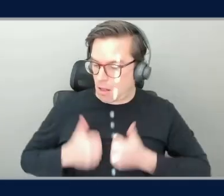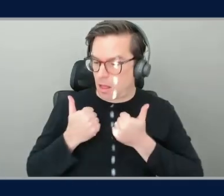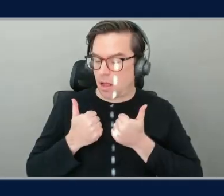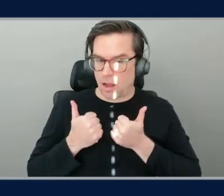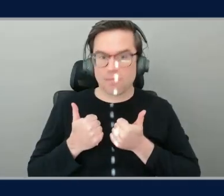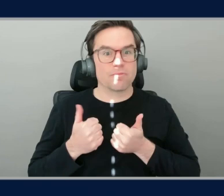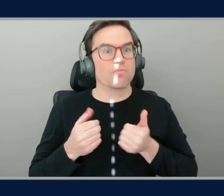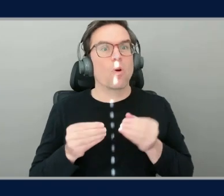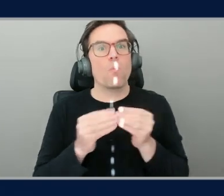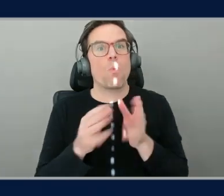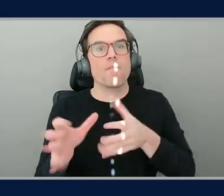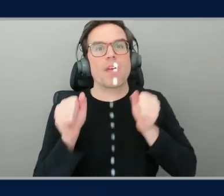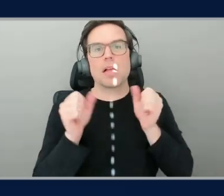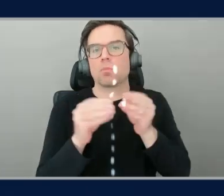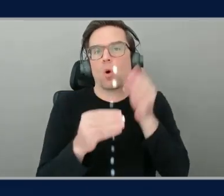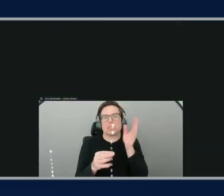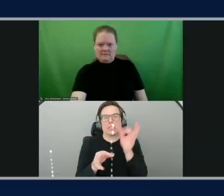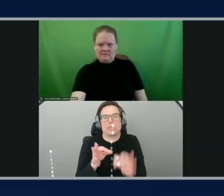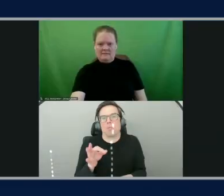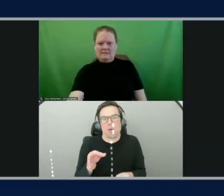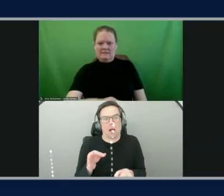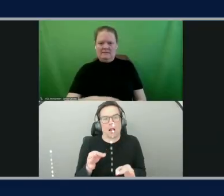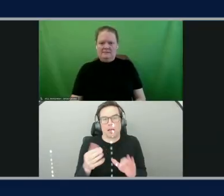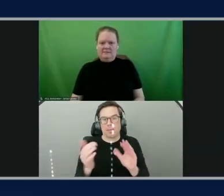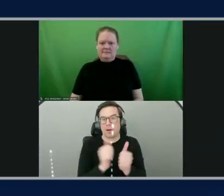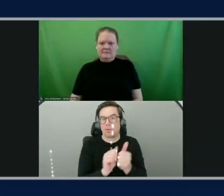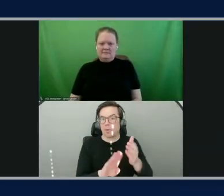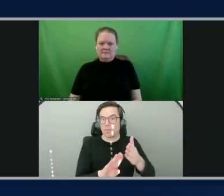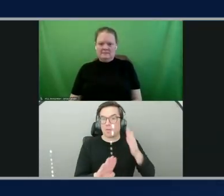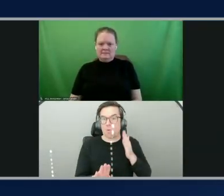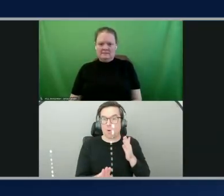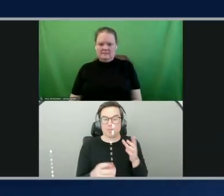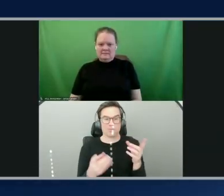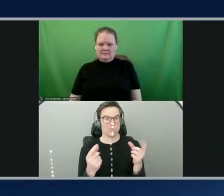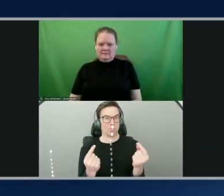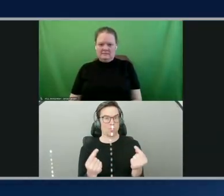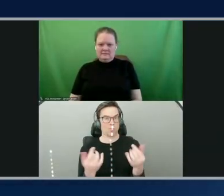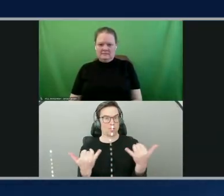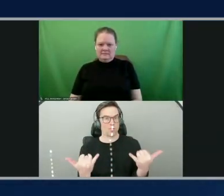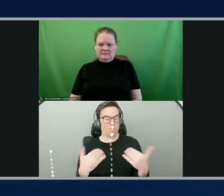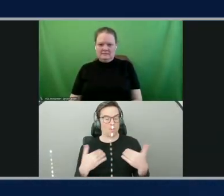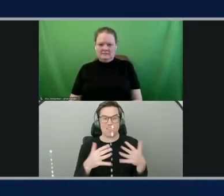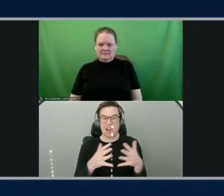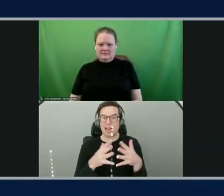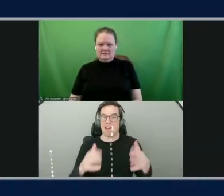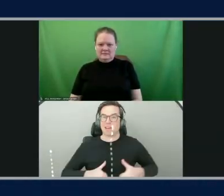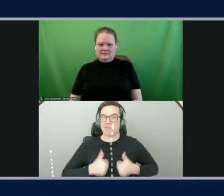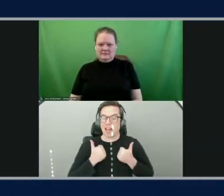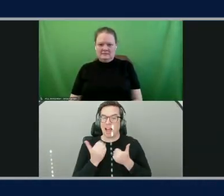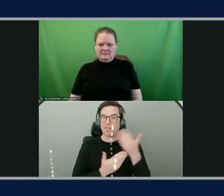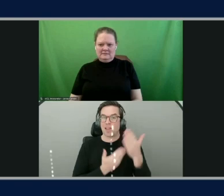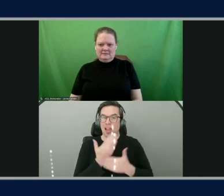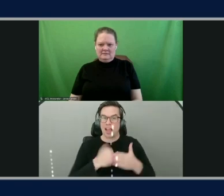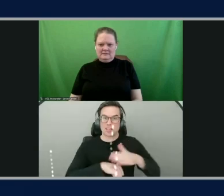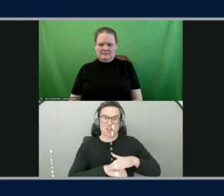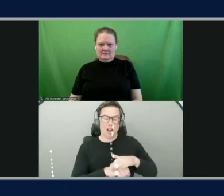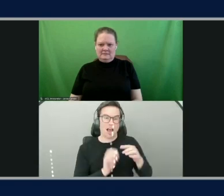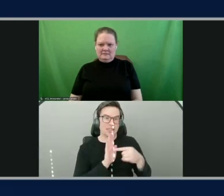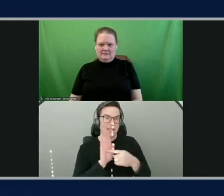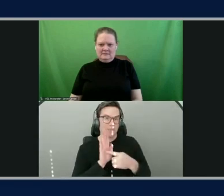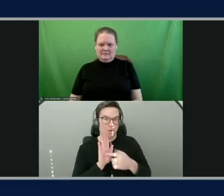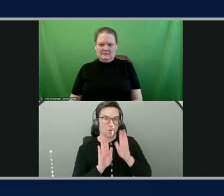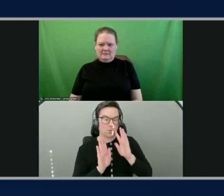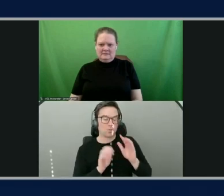have on stack for you today? Well, we've got tons of live hands-on demos for you. We're going to show you how to use Gen AI to